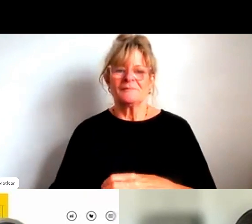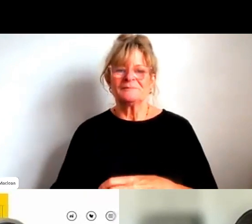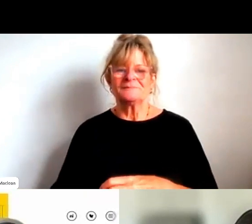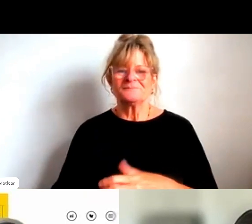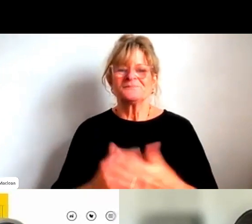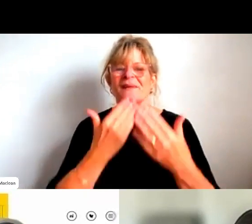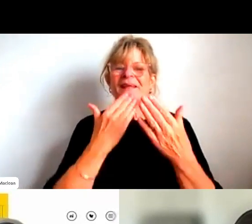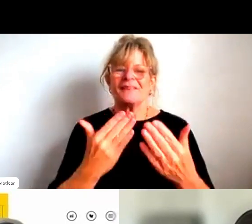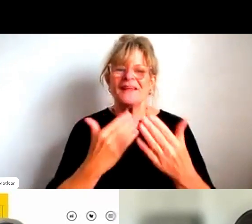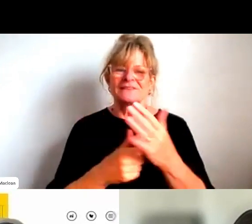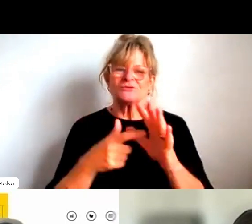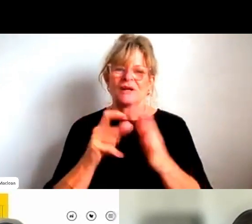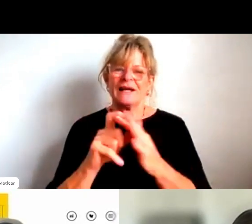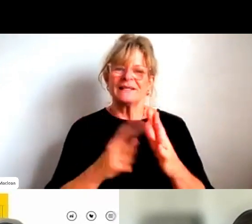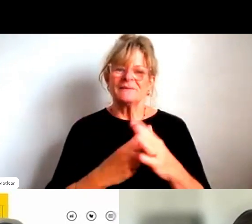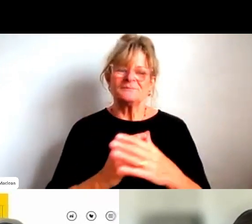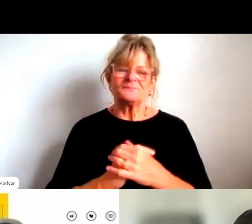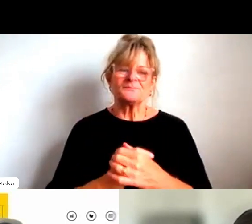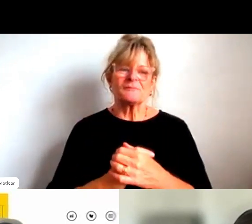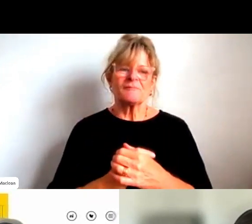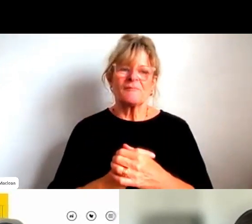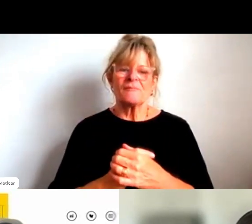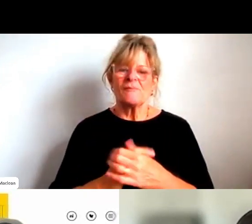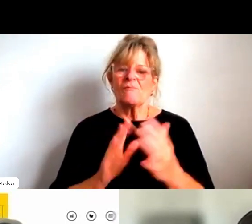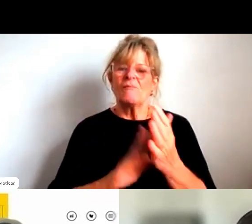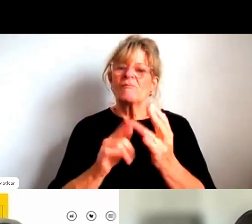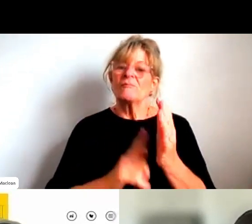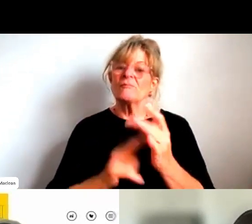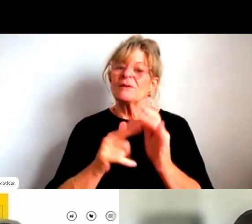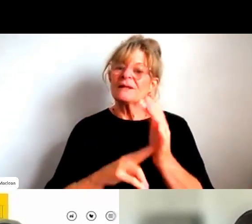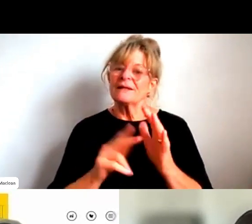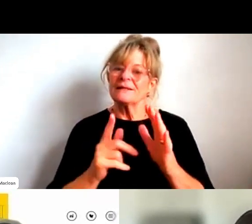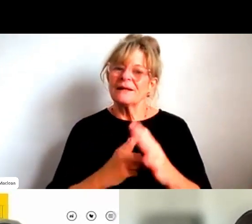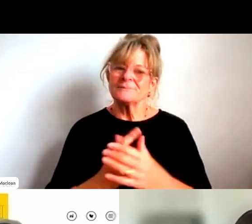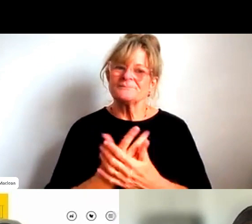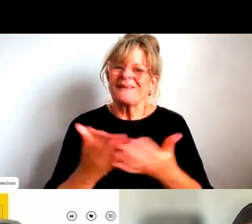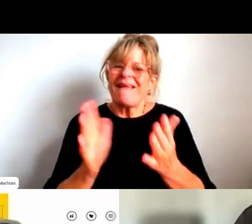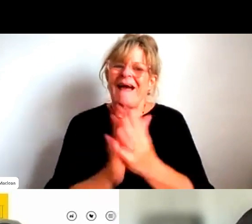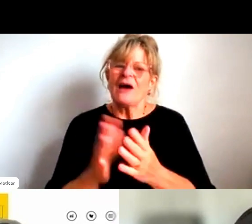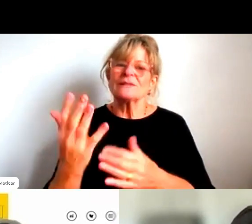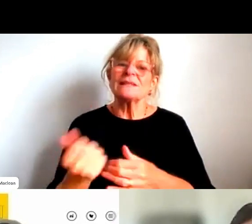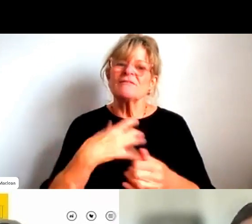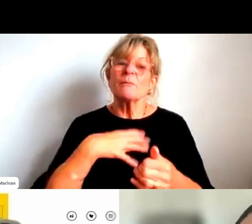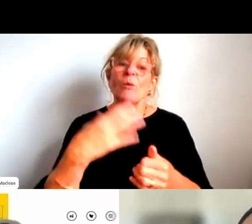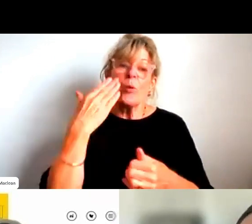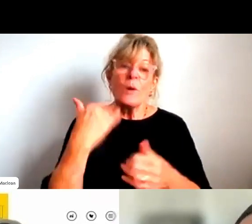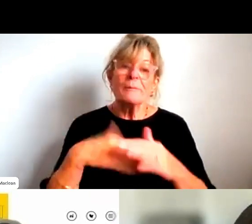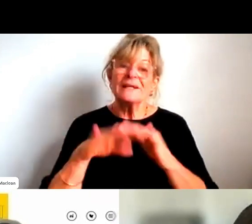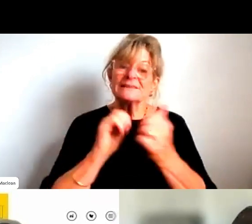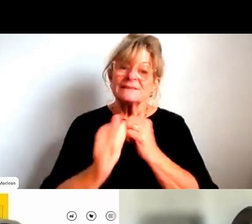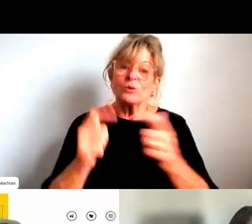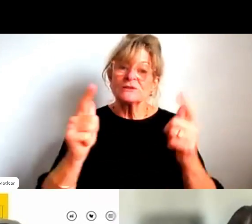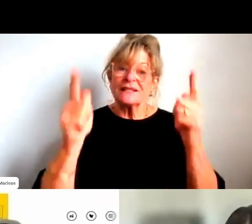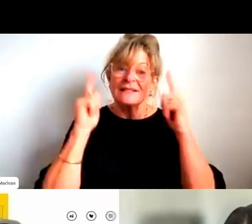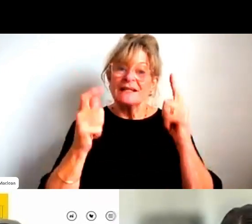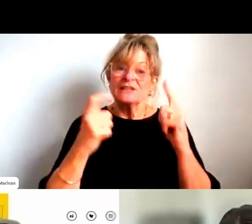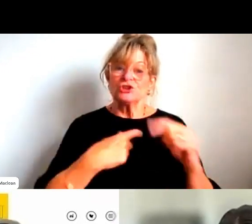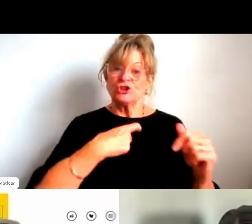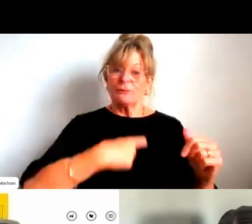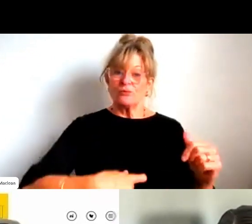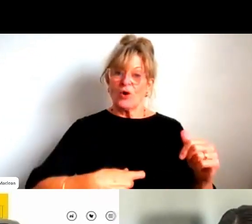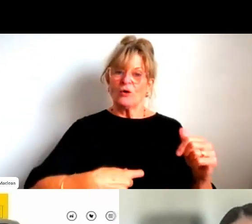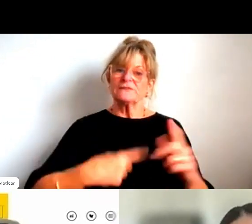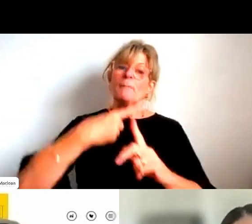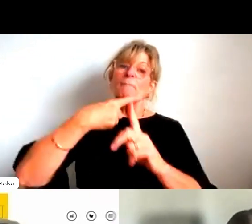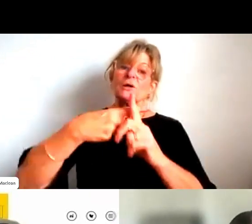Thanks, Radha. Malina, I may put this one back to you. Um, how does having more women in sports leadership and roles positively impact the